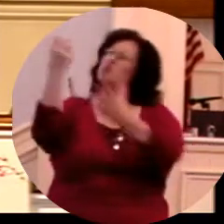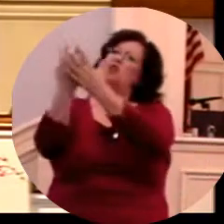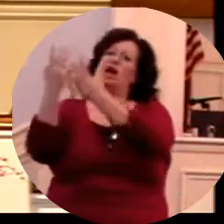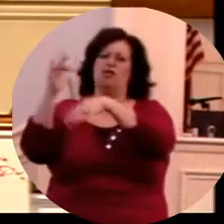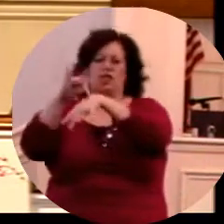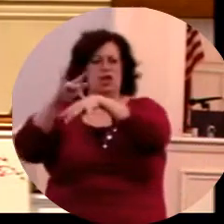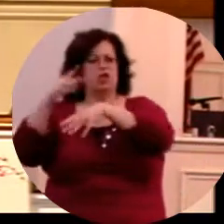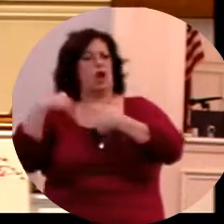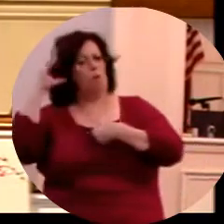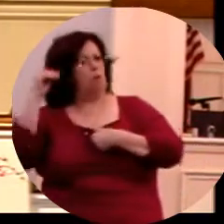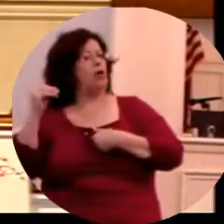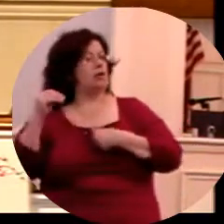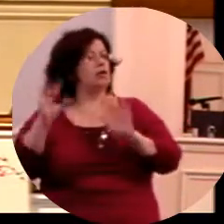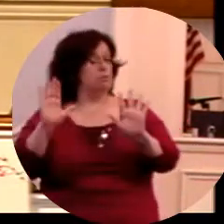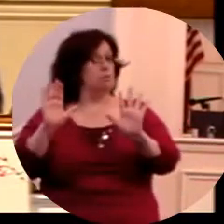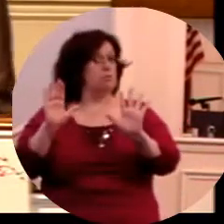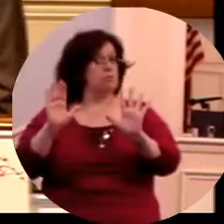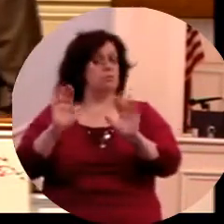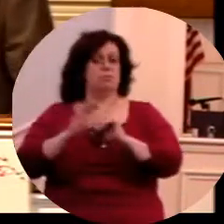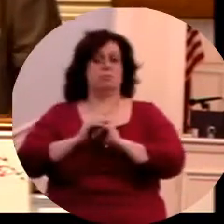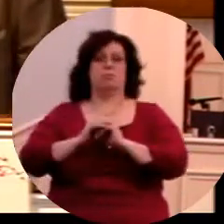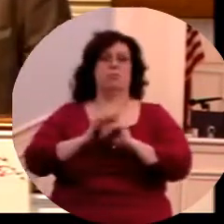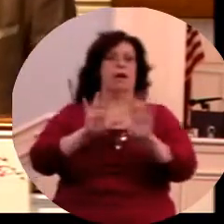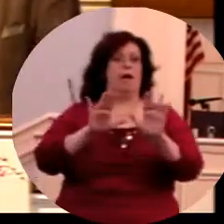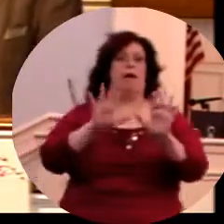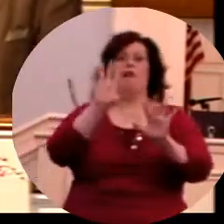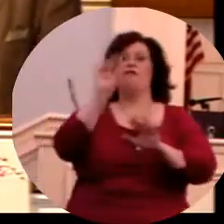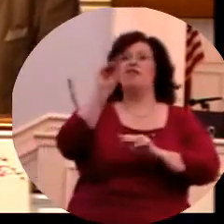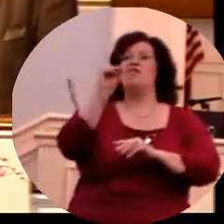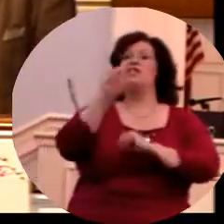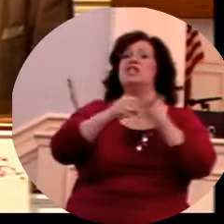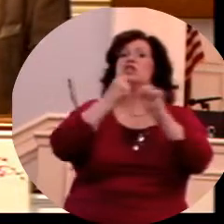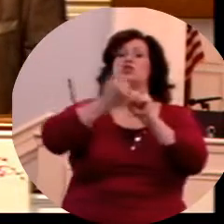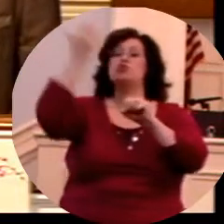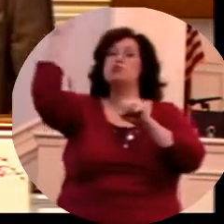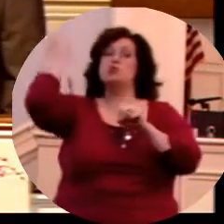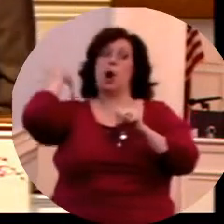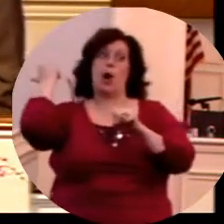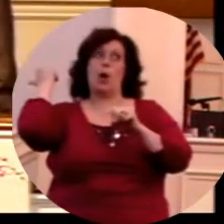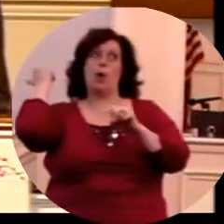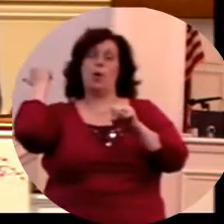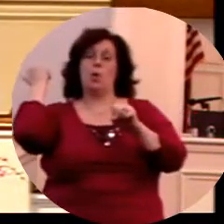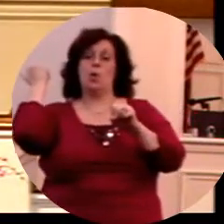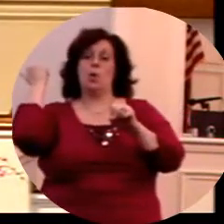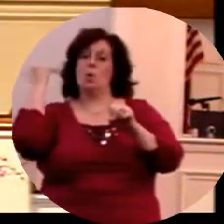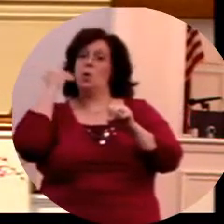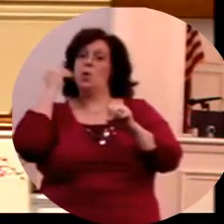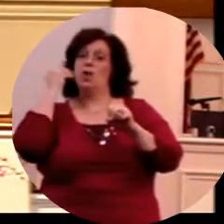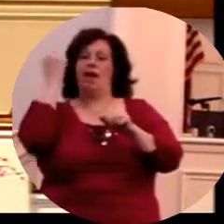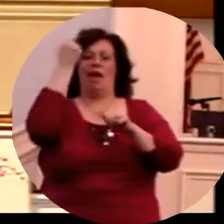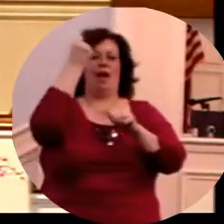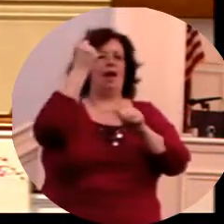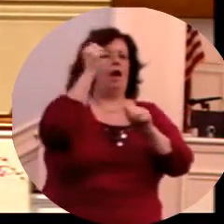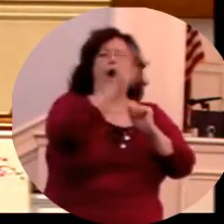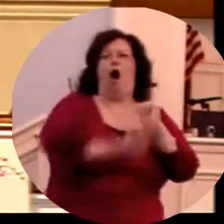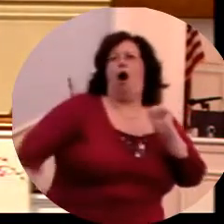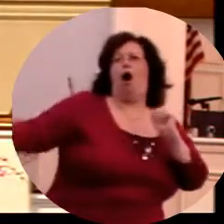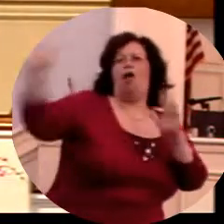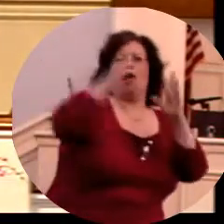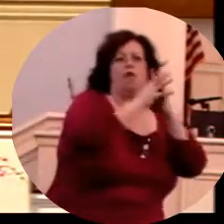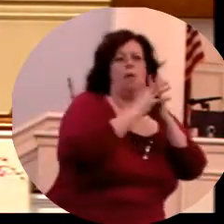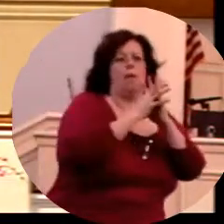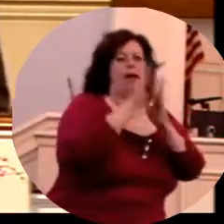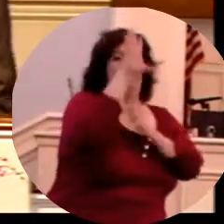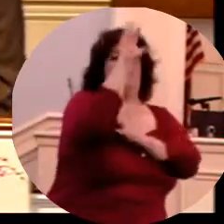offense. Did you know that 50 years ago? Now, everybody listen to me a minute. 50 years ago, did you know that in every